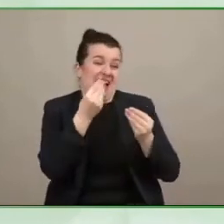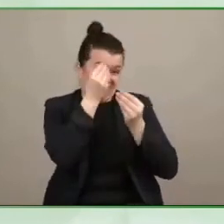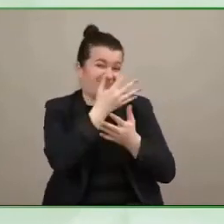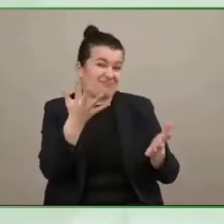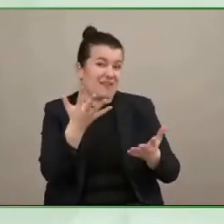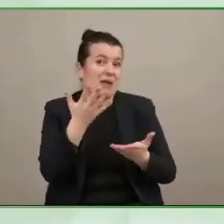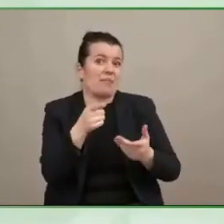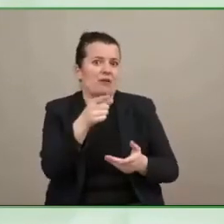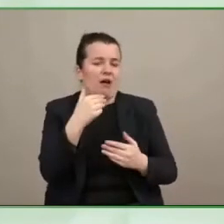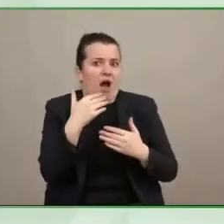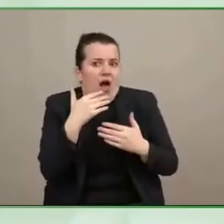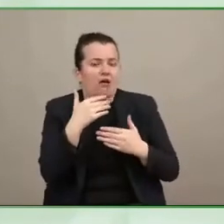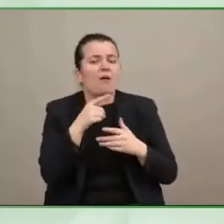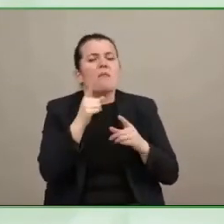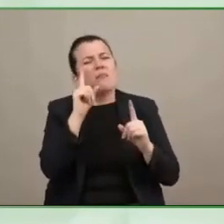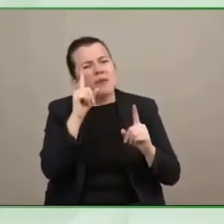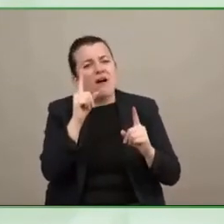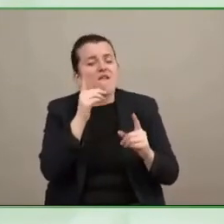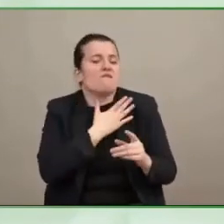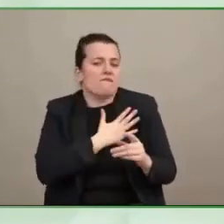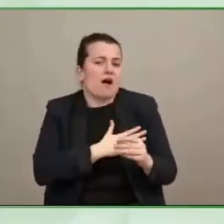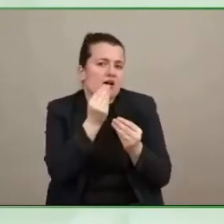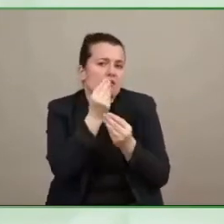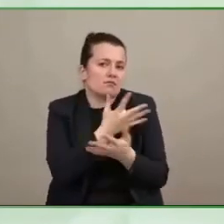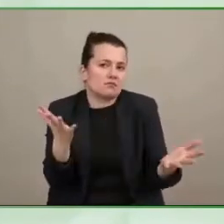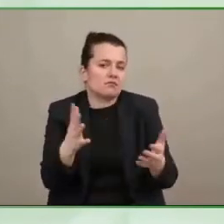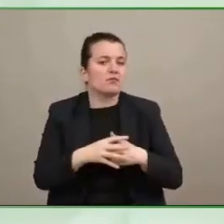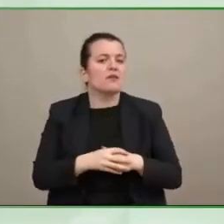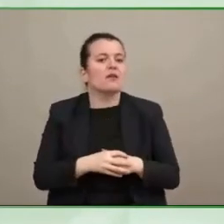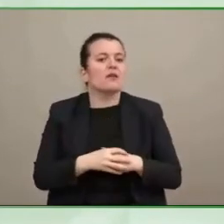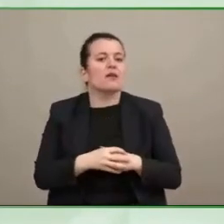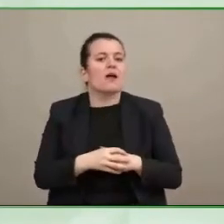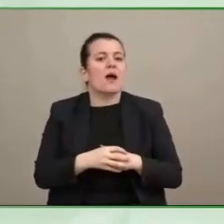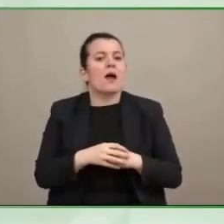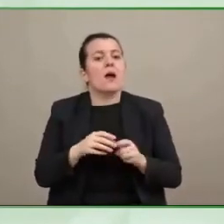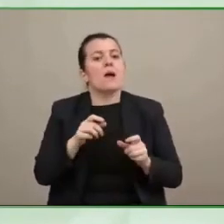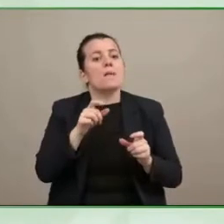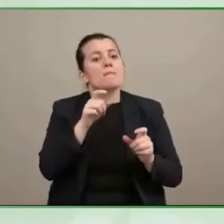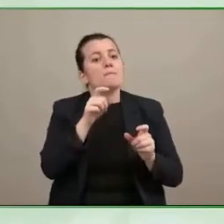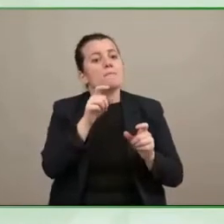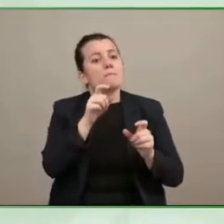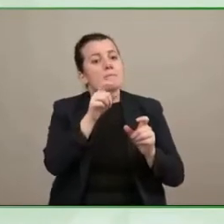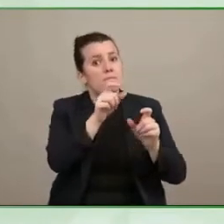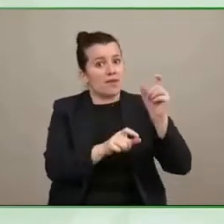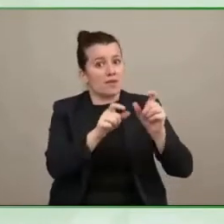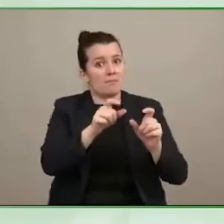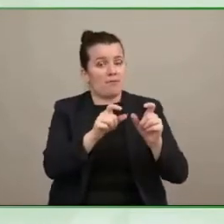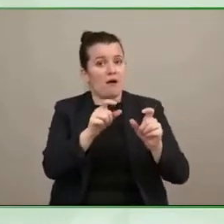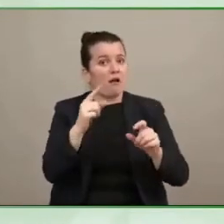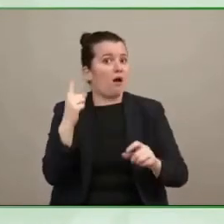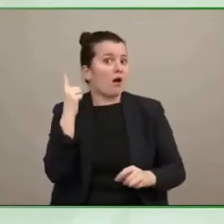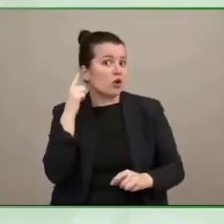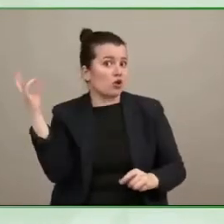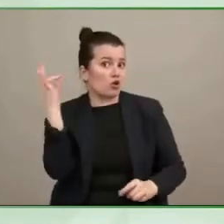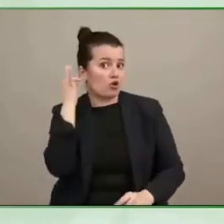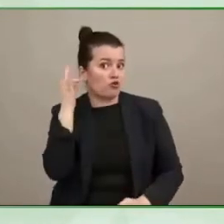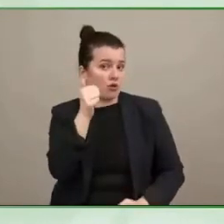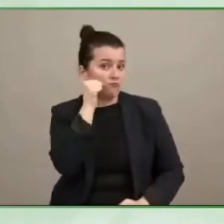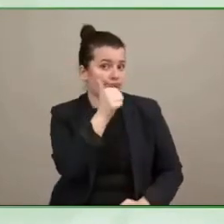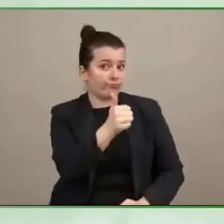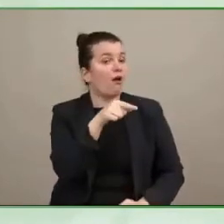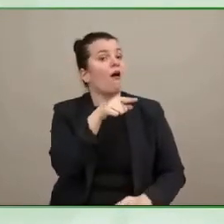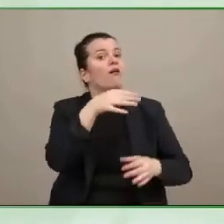we have people without hearing loss making decisions for people with hearing loss and